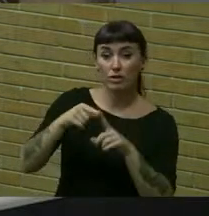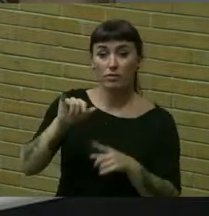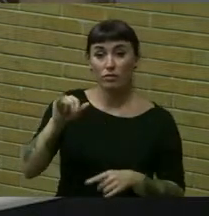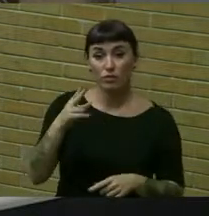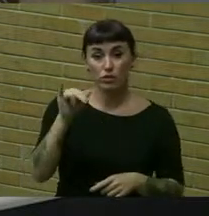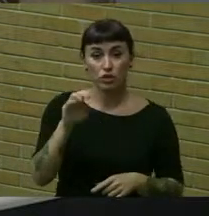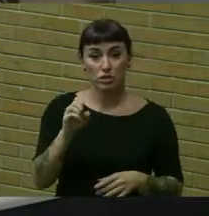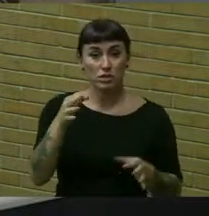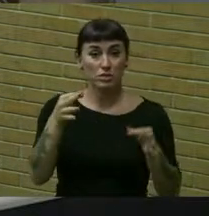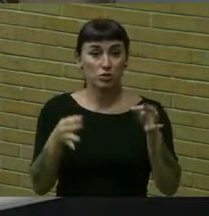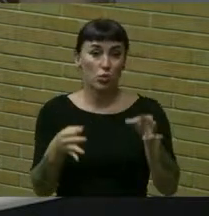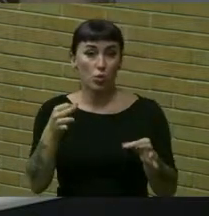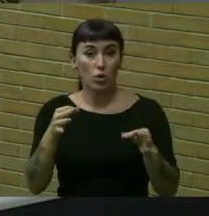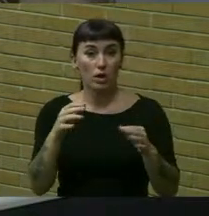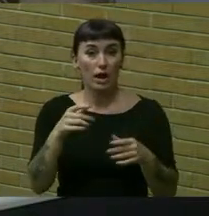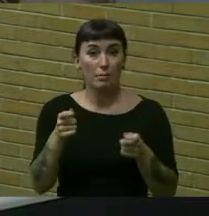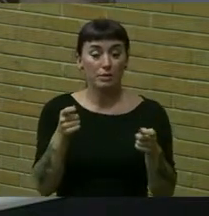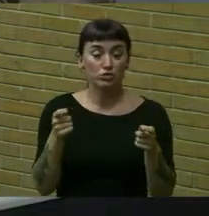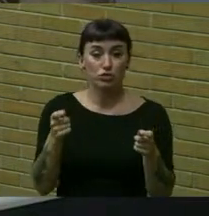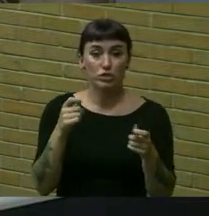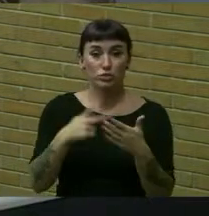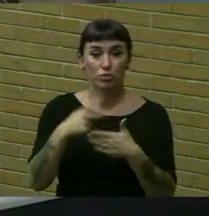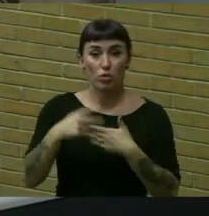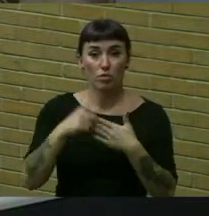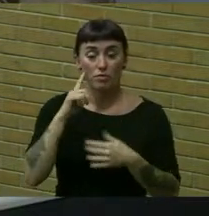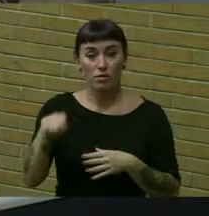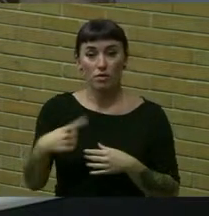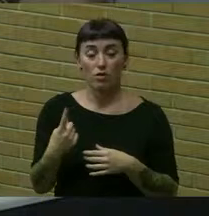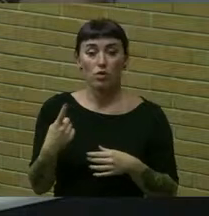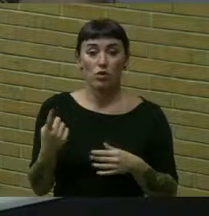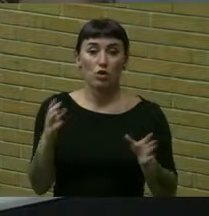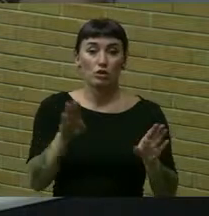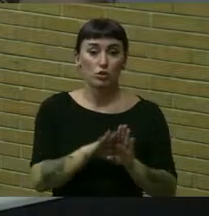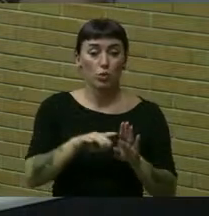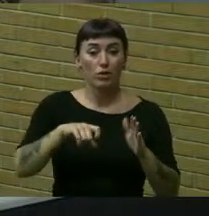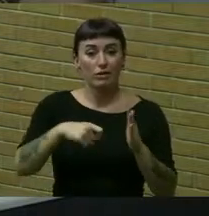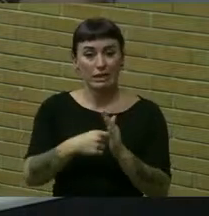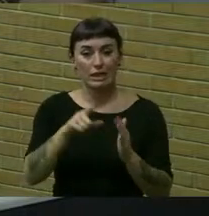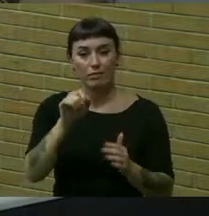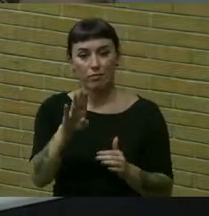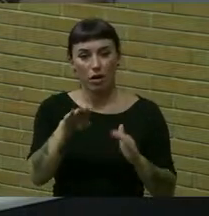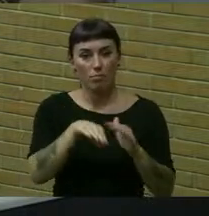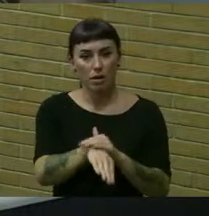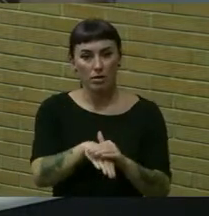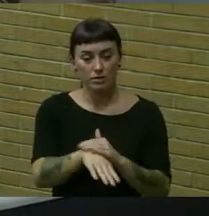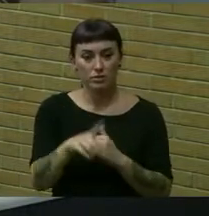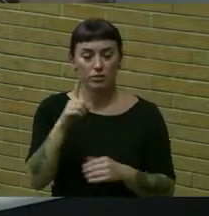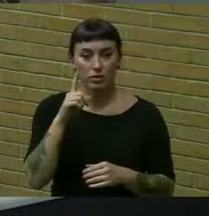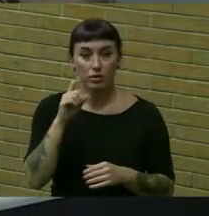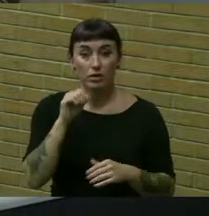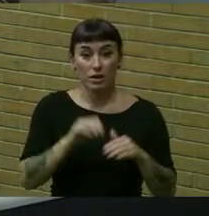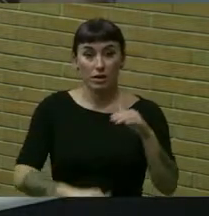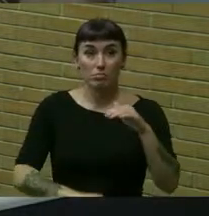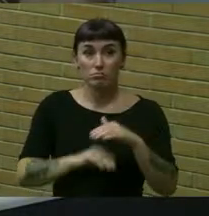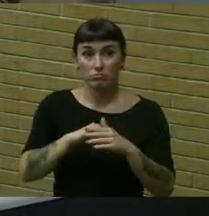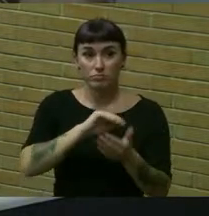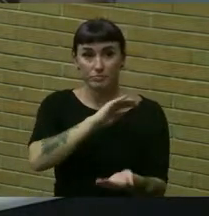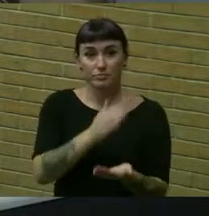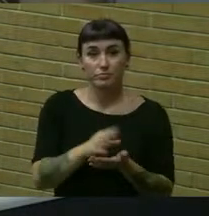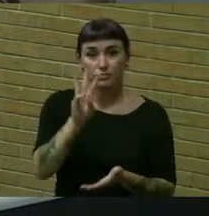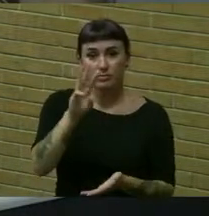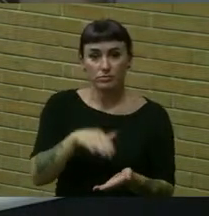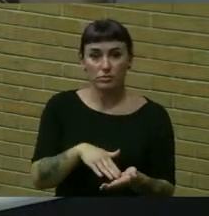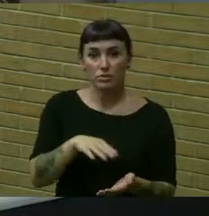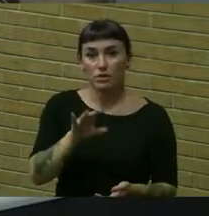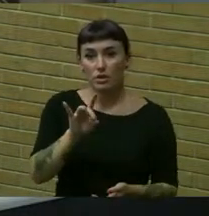court administration program for a standalone door key fob access system in an amount not to exceed six thousand